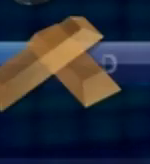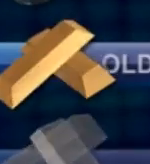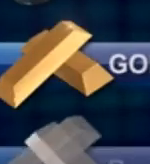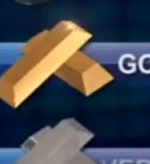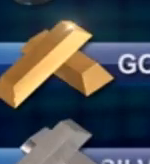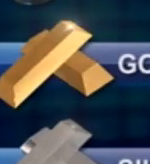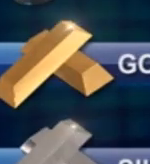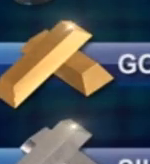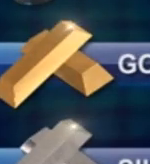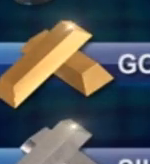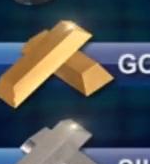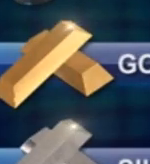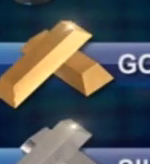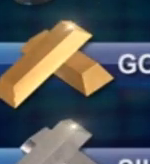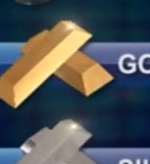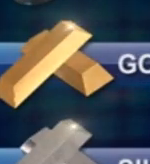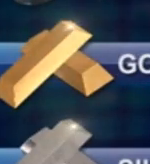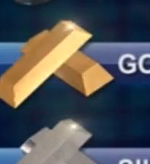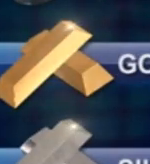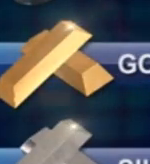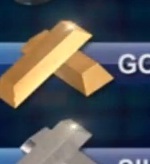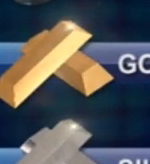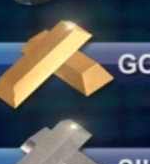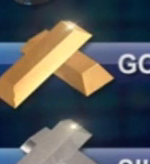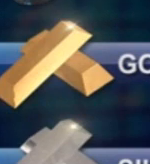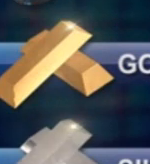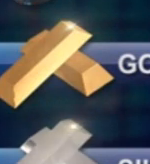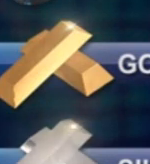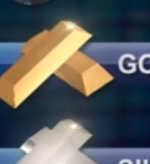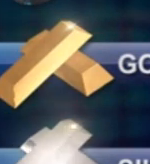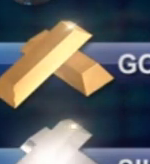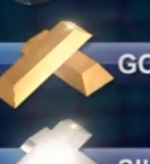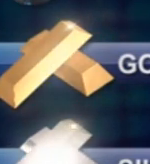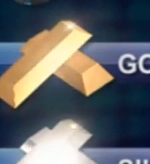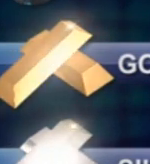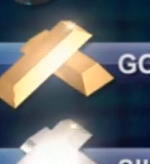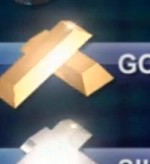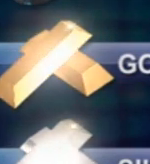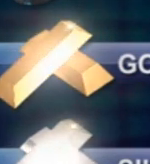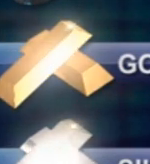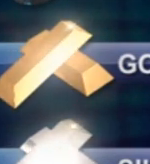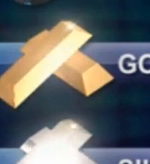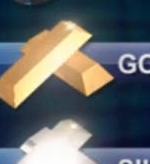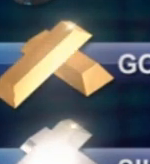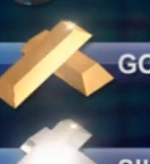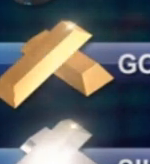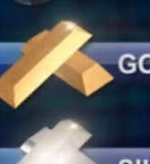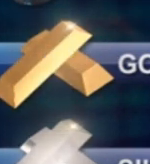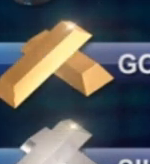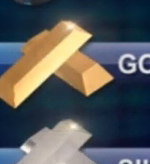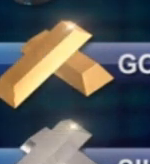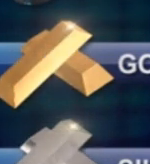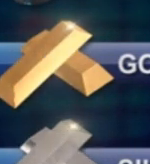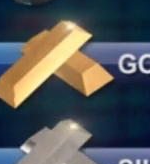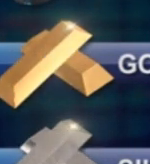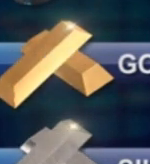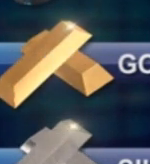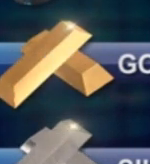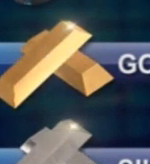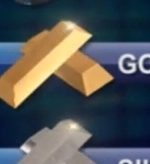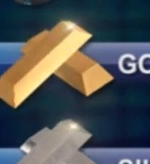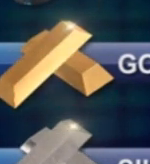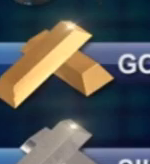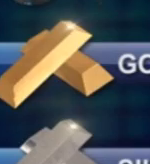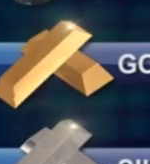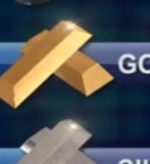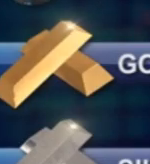up, the price of oil rose past $40 a barrel. Gold rose slightly to $1,866 per ounce and